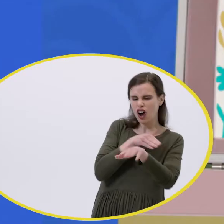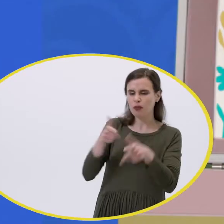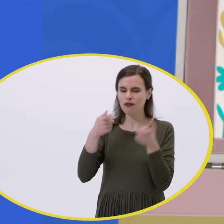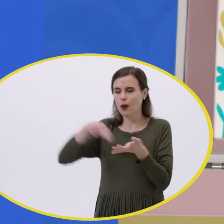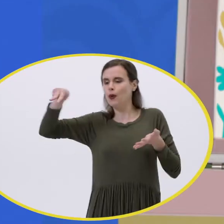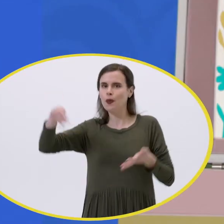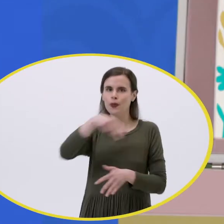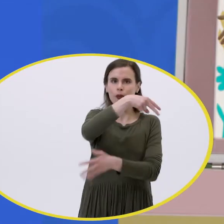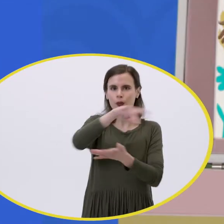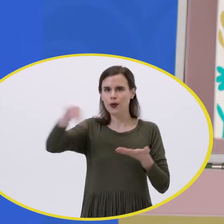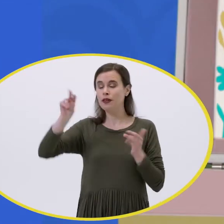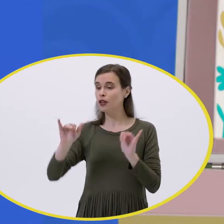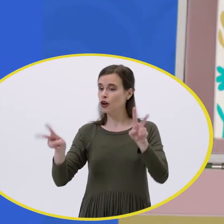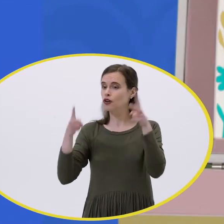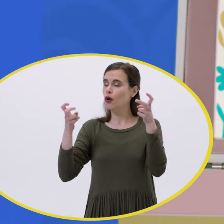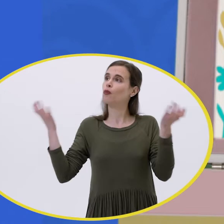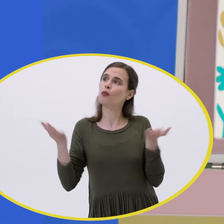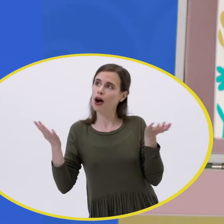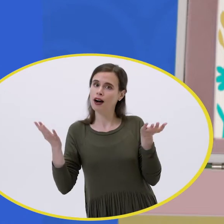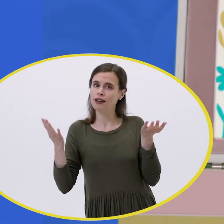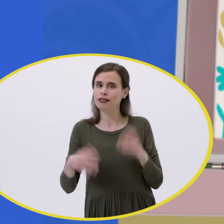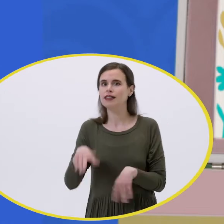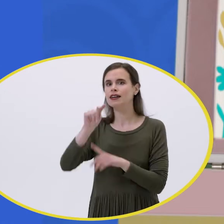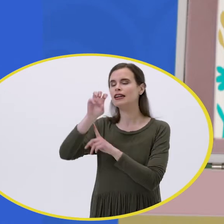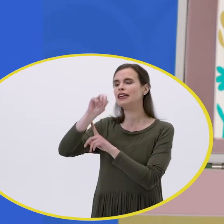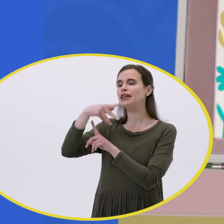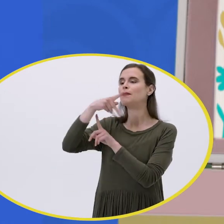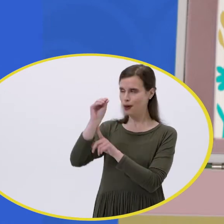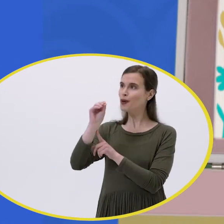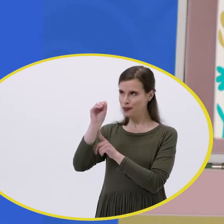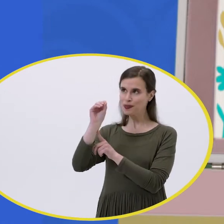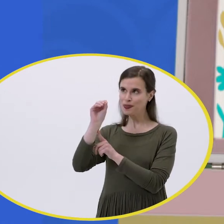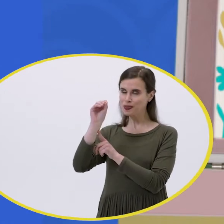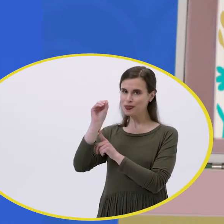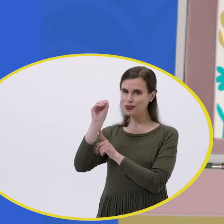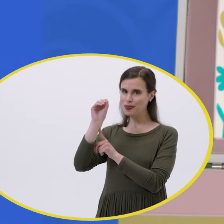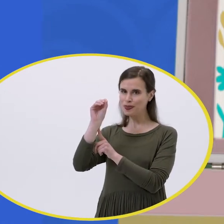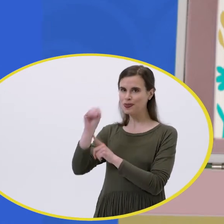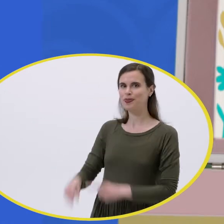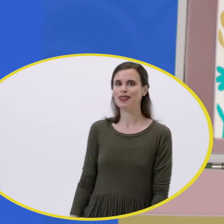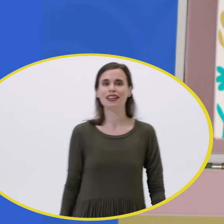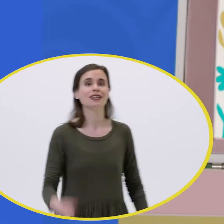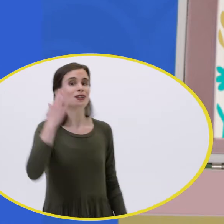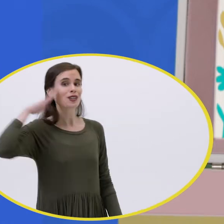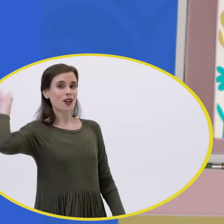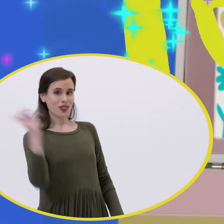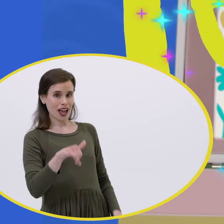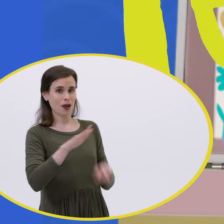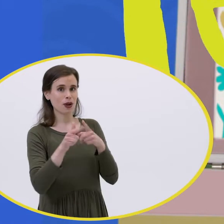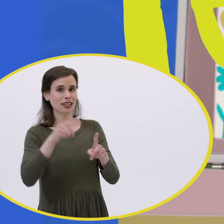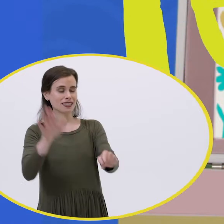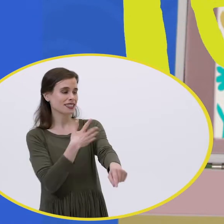Sometimes I dance at different speeds. When we talk about different speeds in music, we're talking about